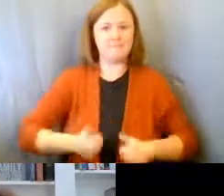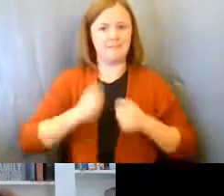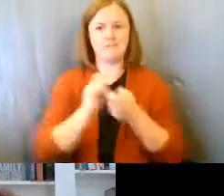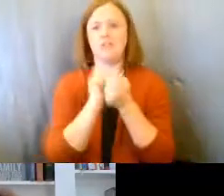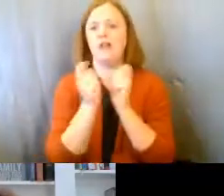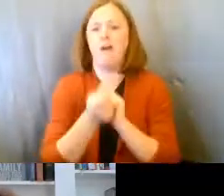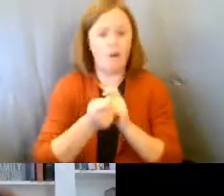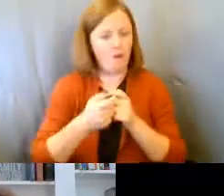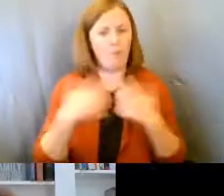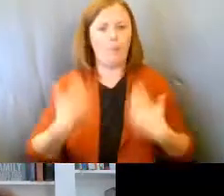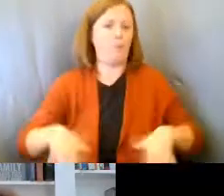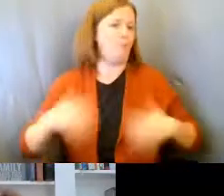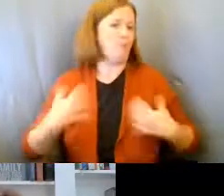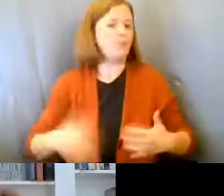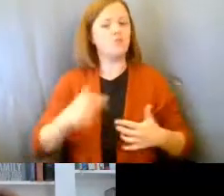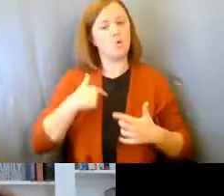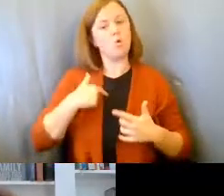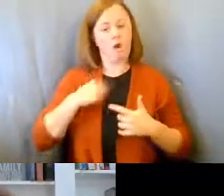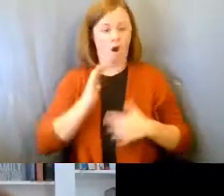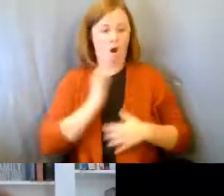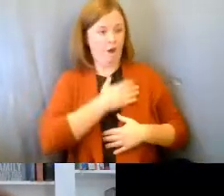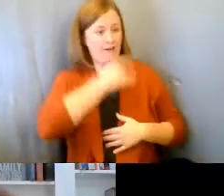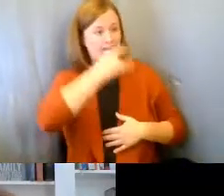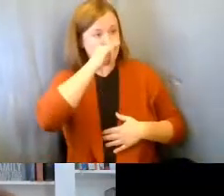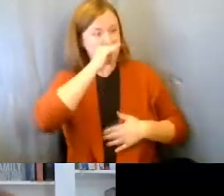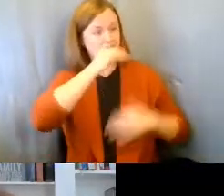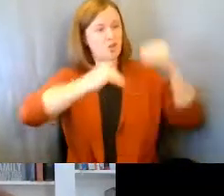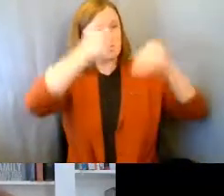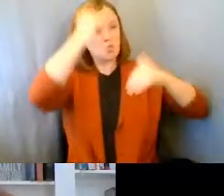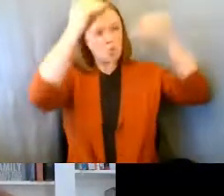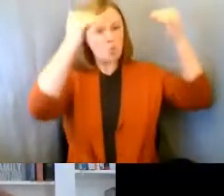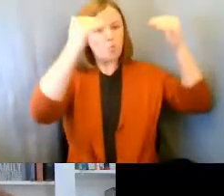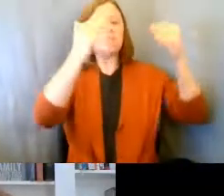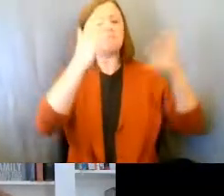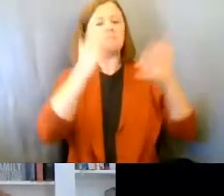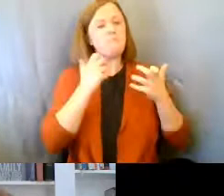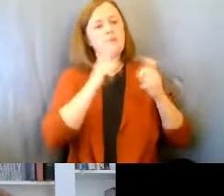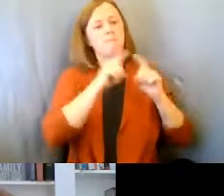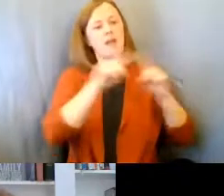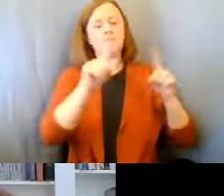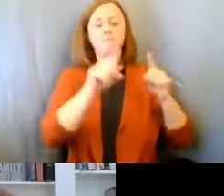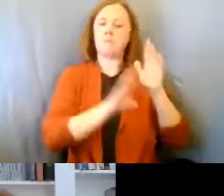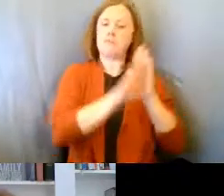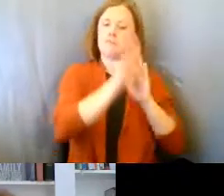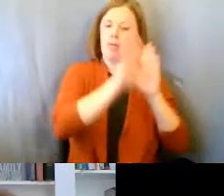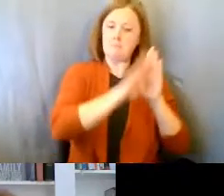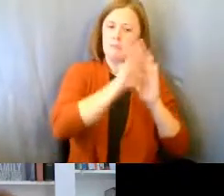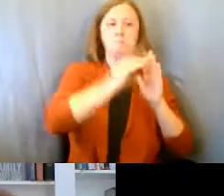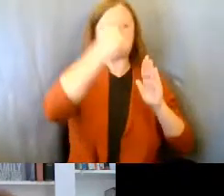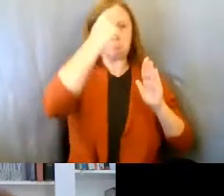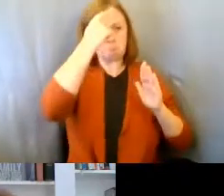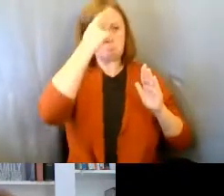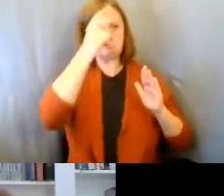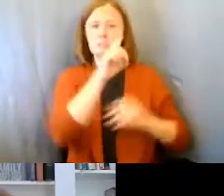So with our adult sons and daughters who experience intellectual and developmental disabilities,